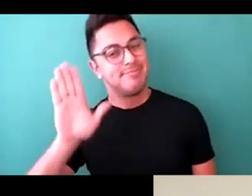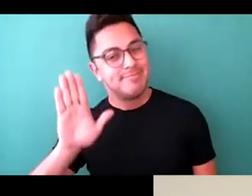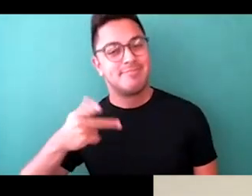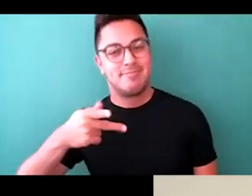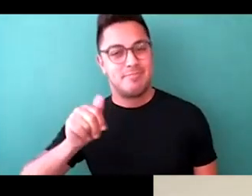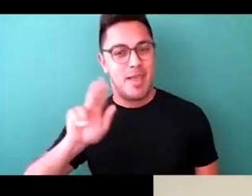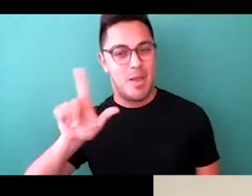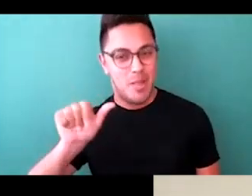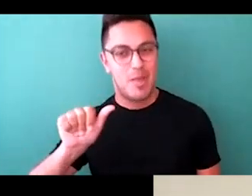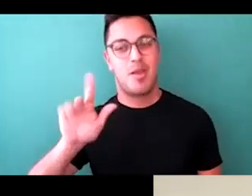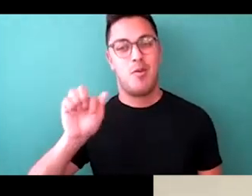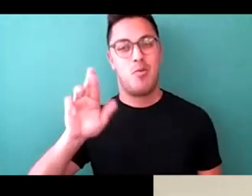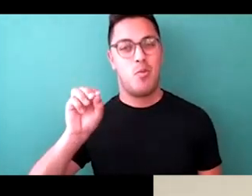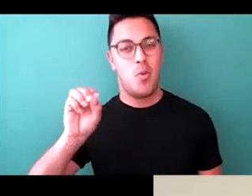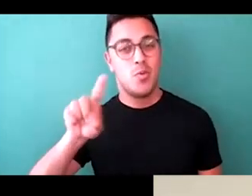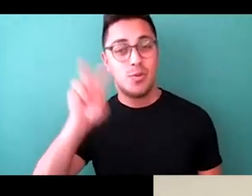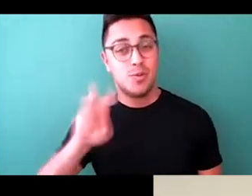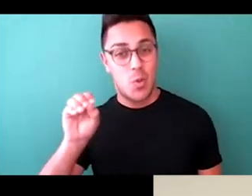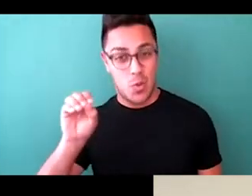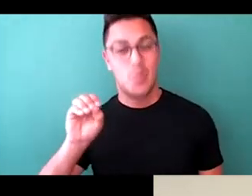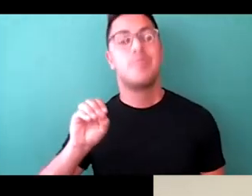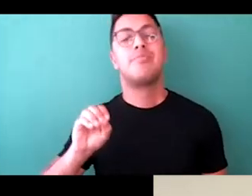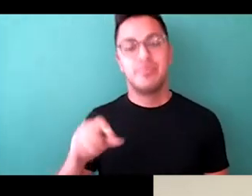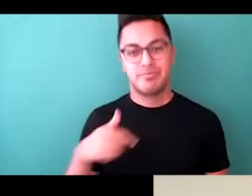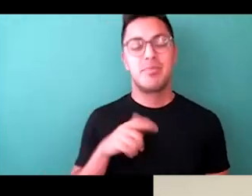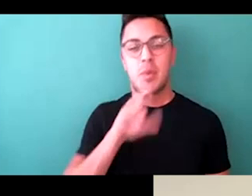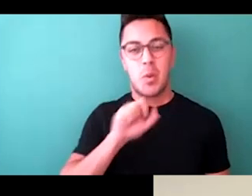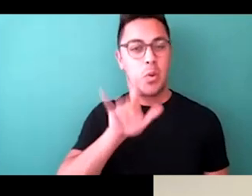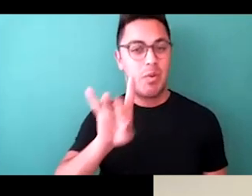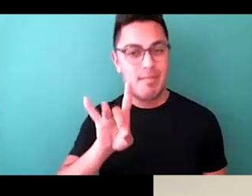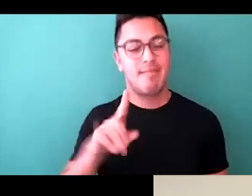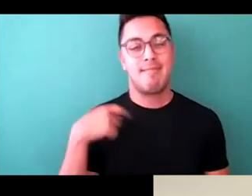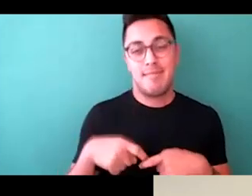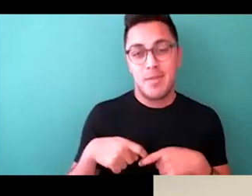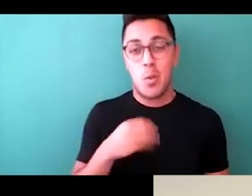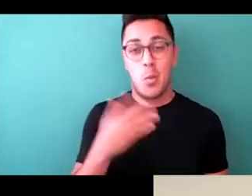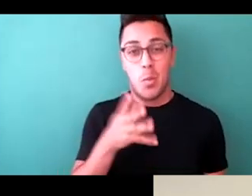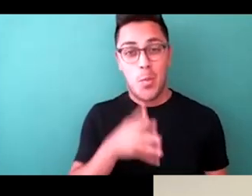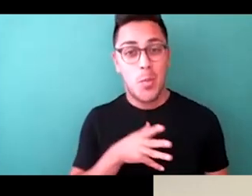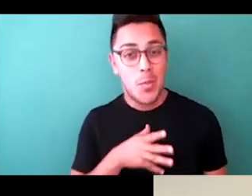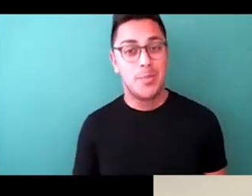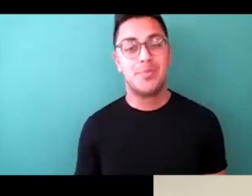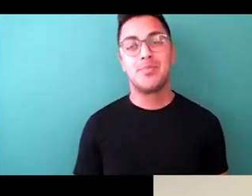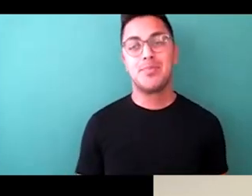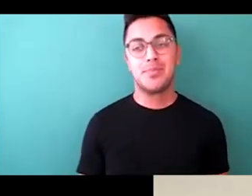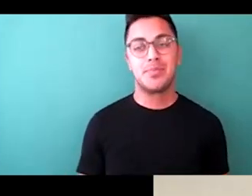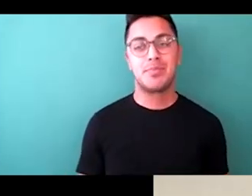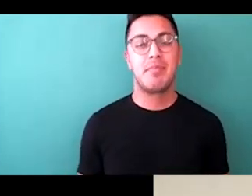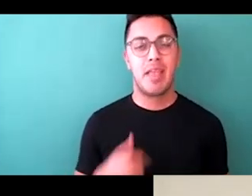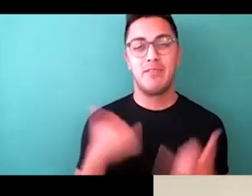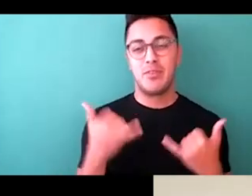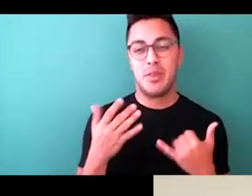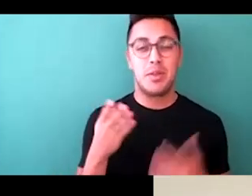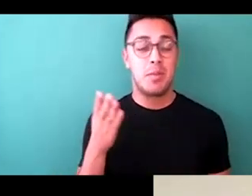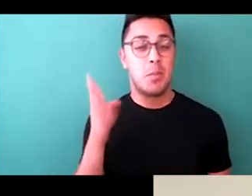Caroso. I am a 28-year-old Latin white woman. Currently, I have brownish-ash